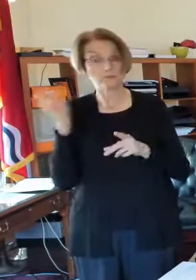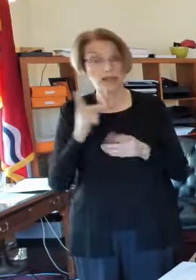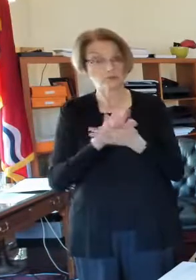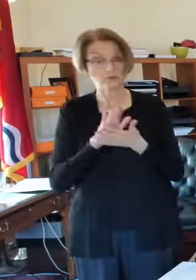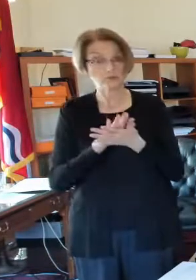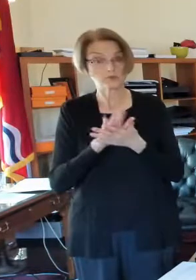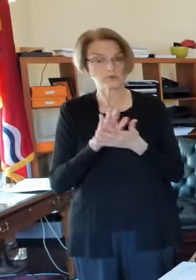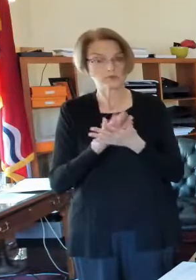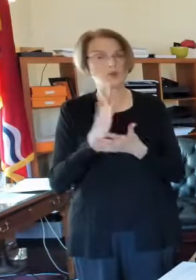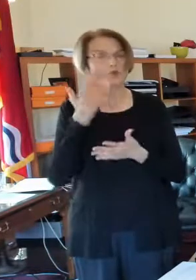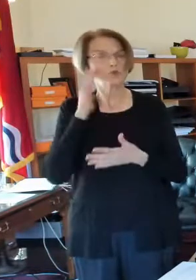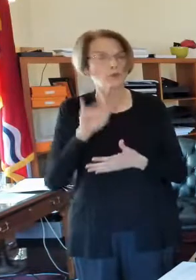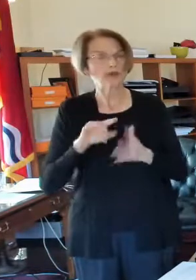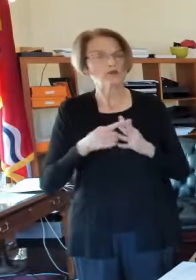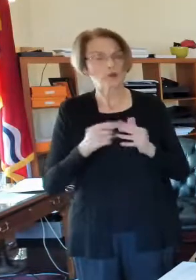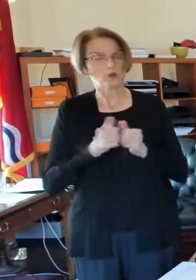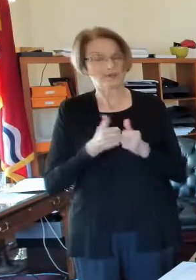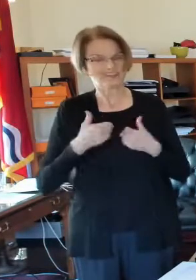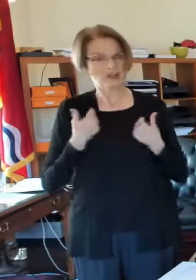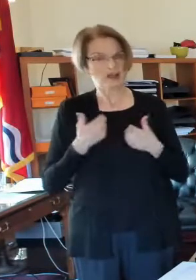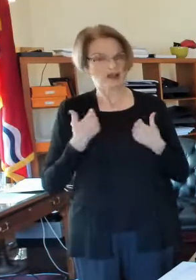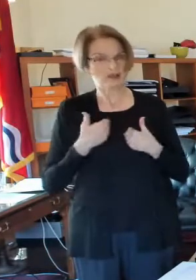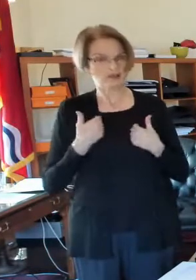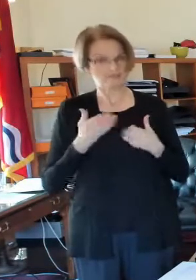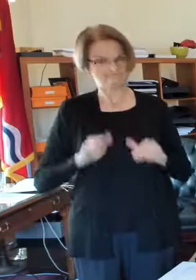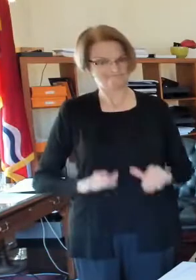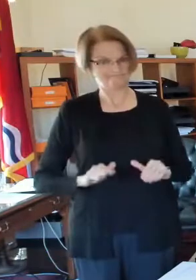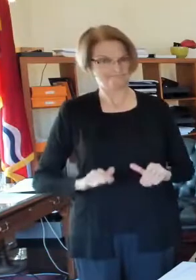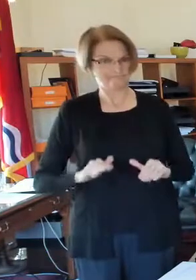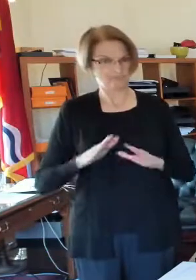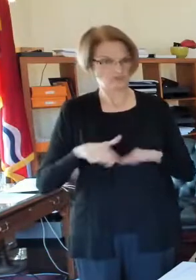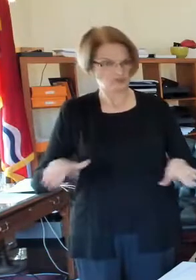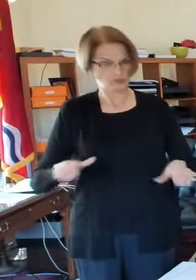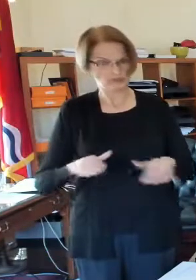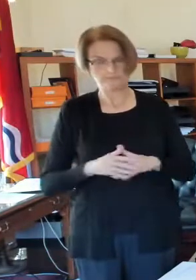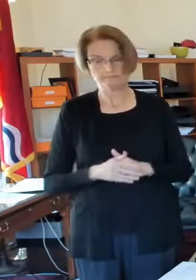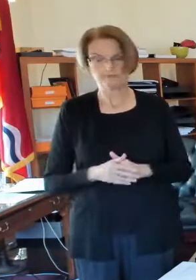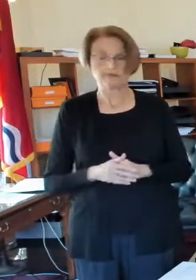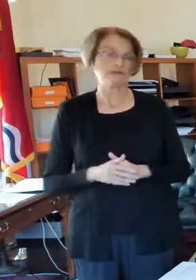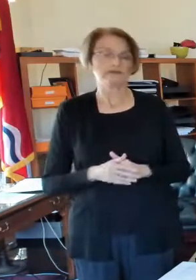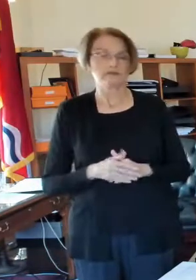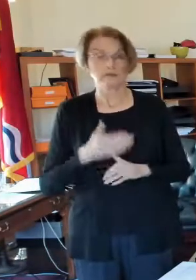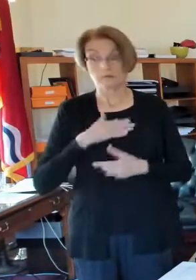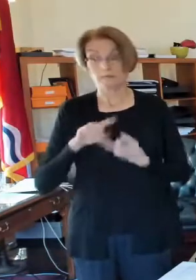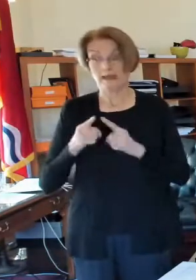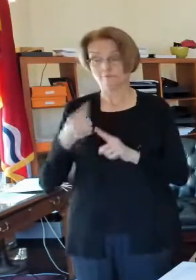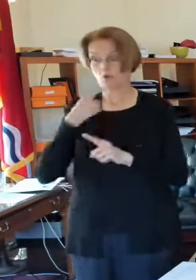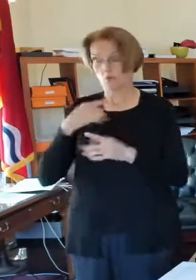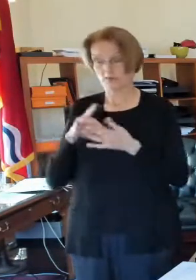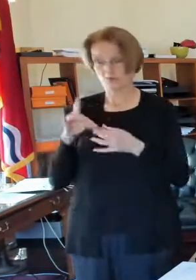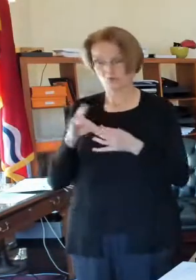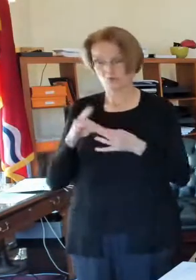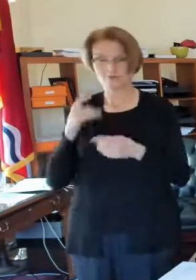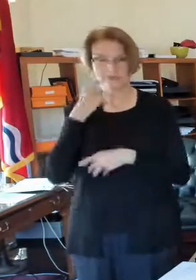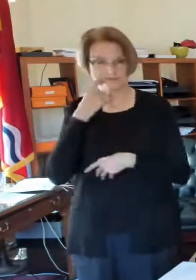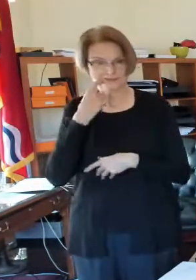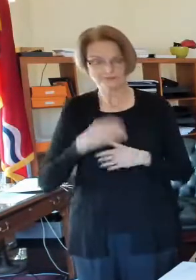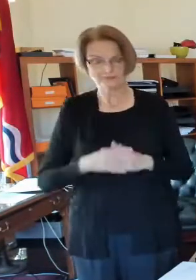with the younger kids who have, a friend of mine told me a story the other day,